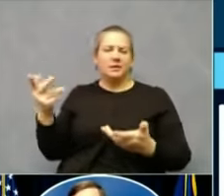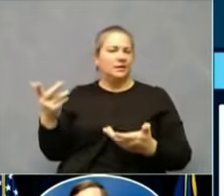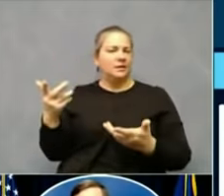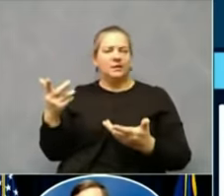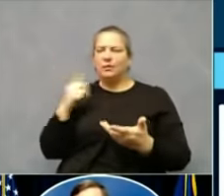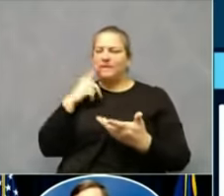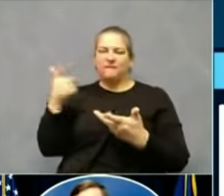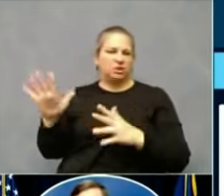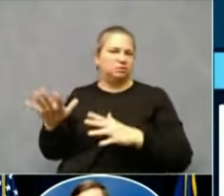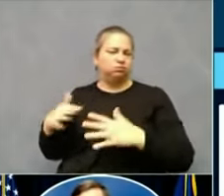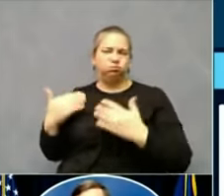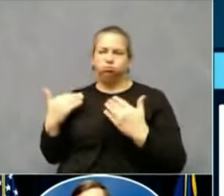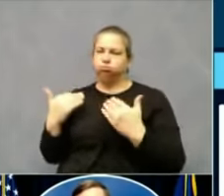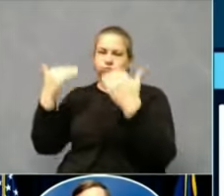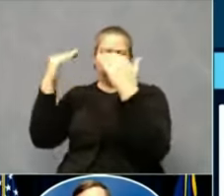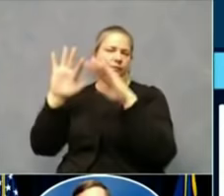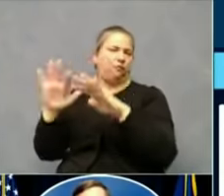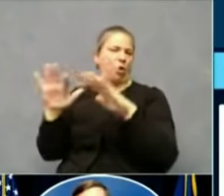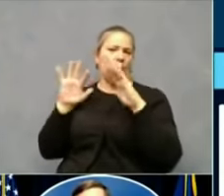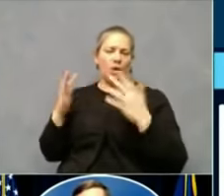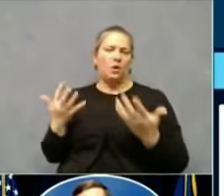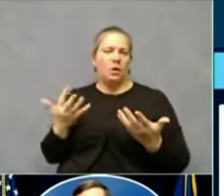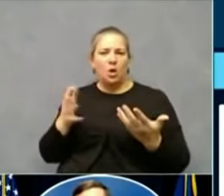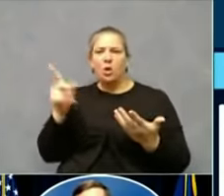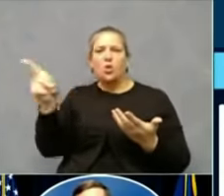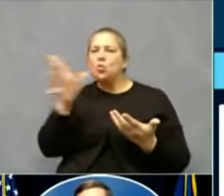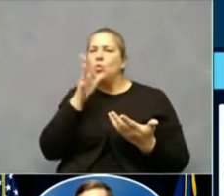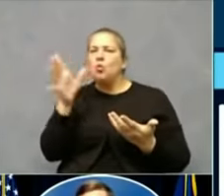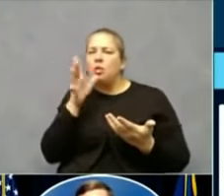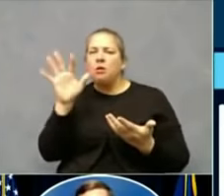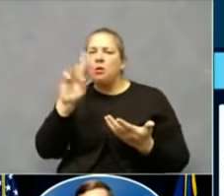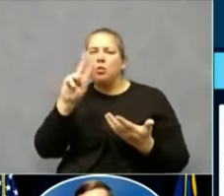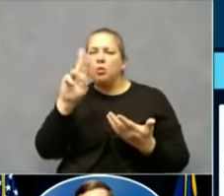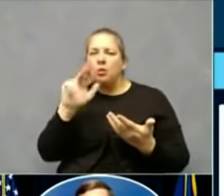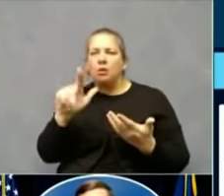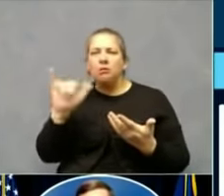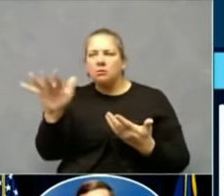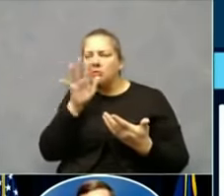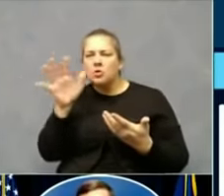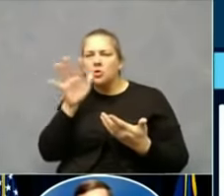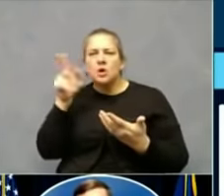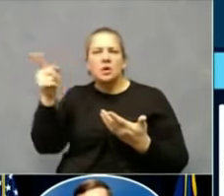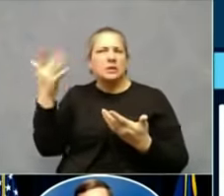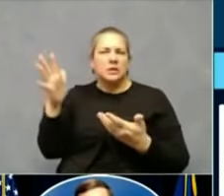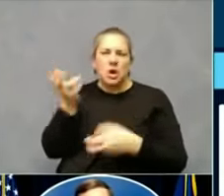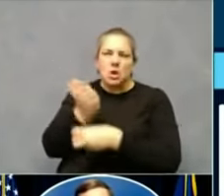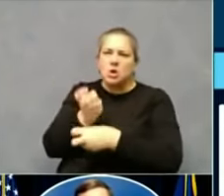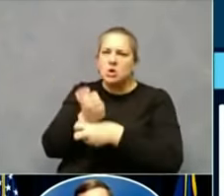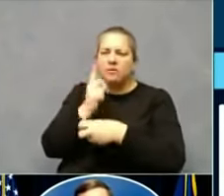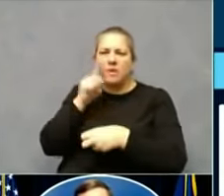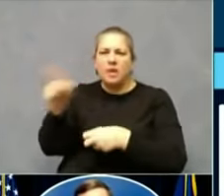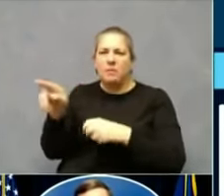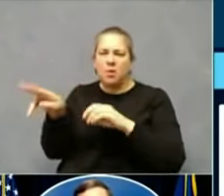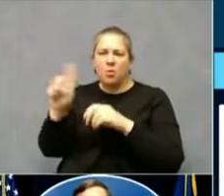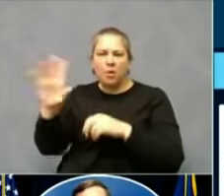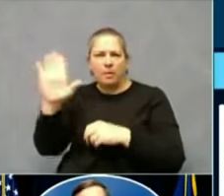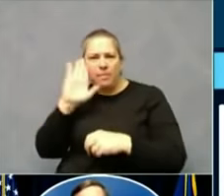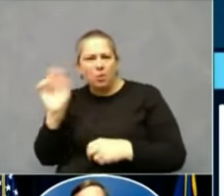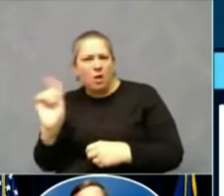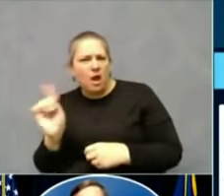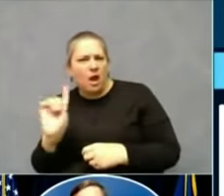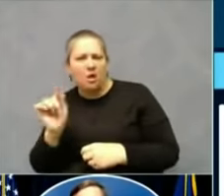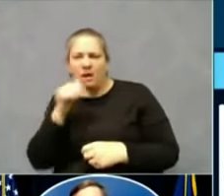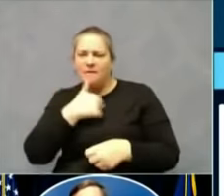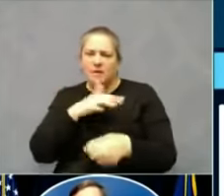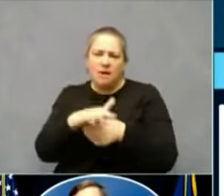rural options than places like Oklahoma. But still, it means in your community, those beds may run